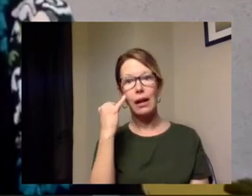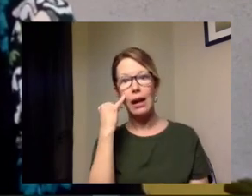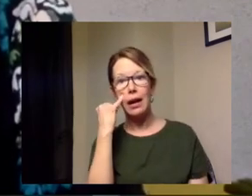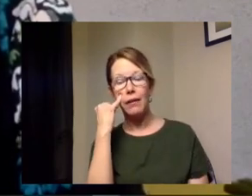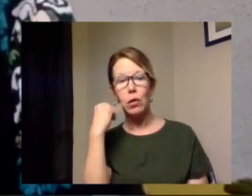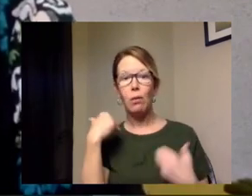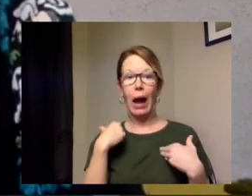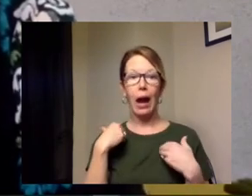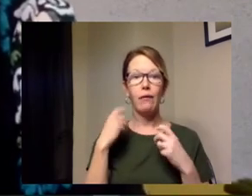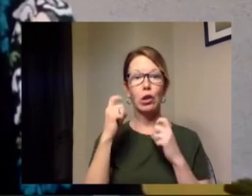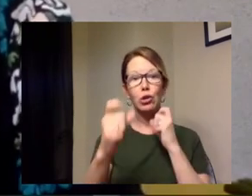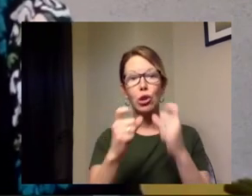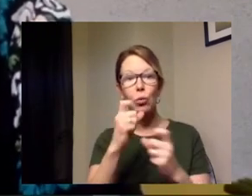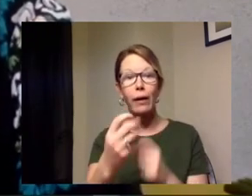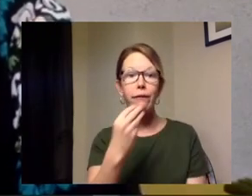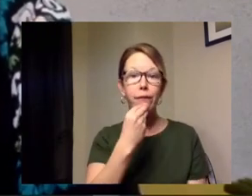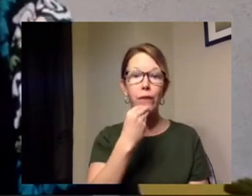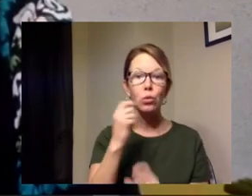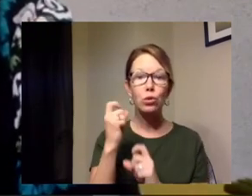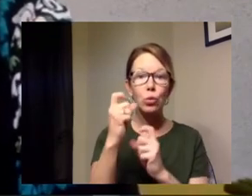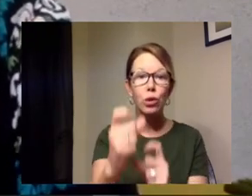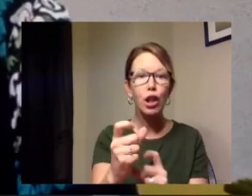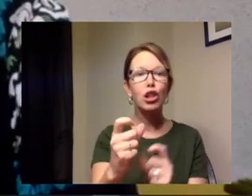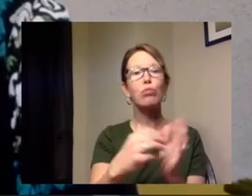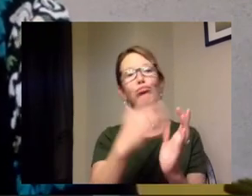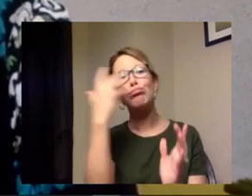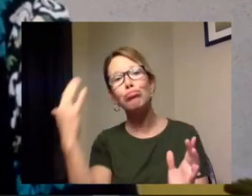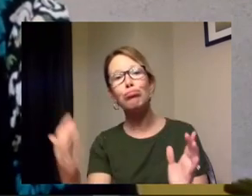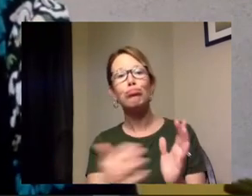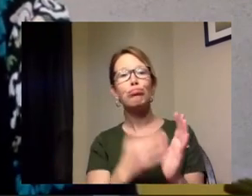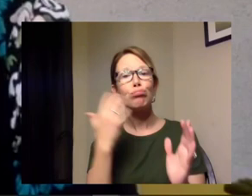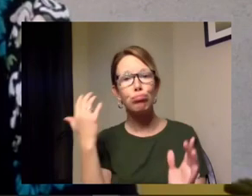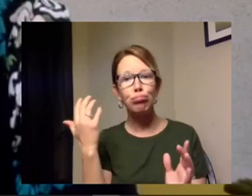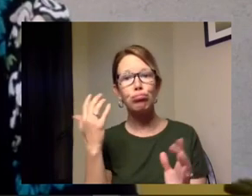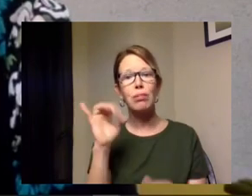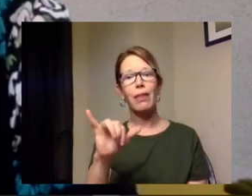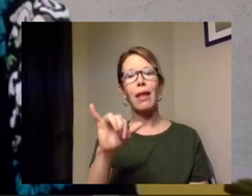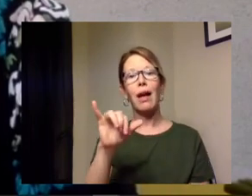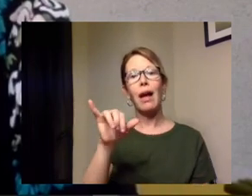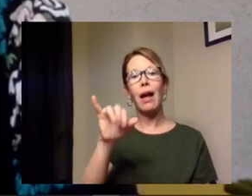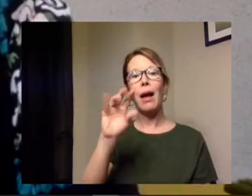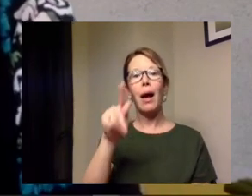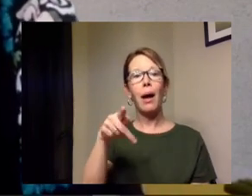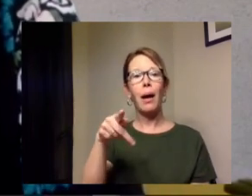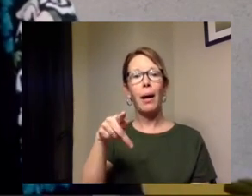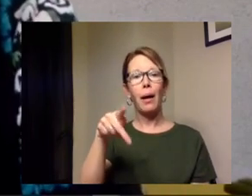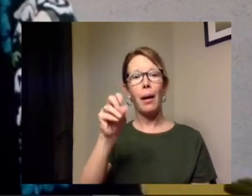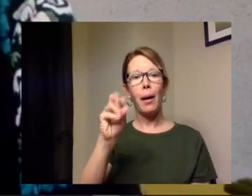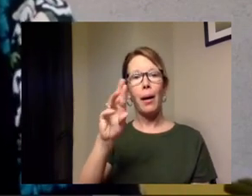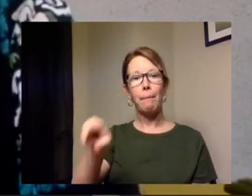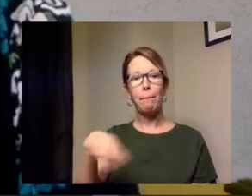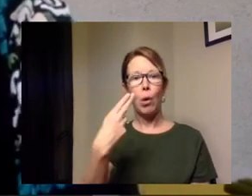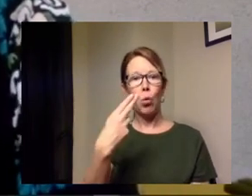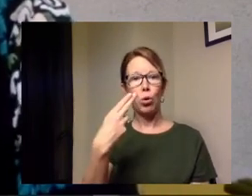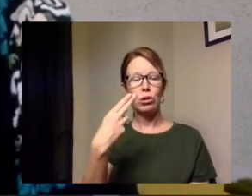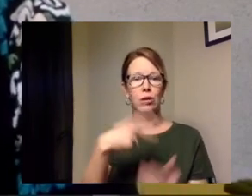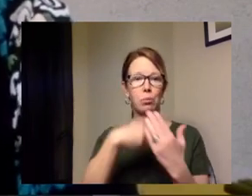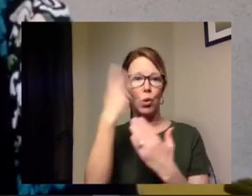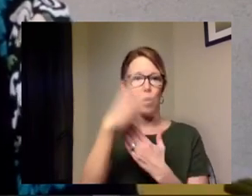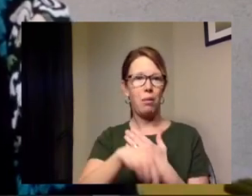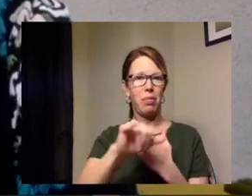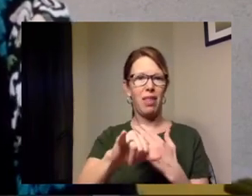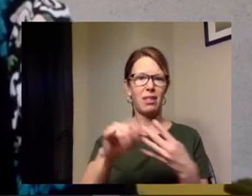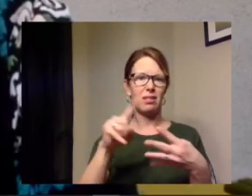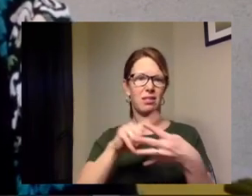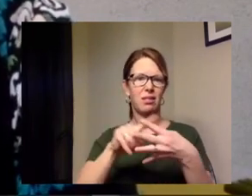donation a food donation once in a while that's the porch program which is the first monday